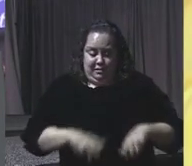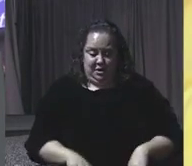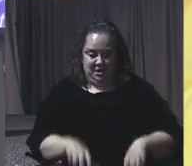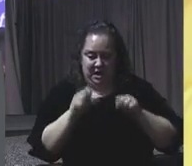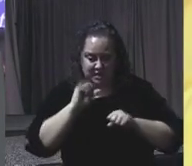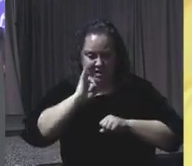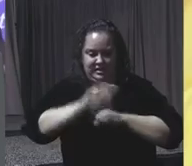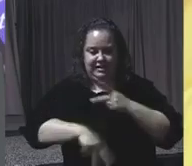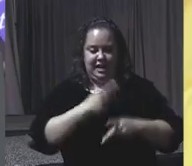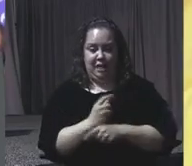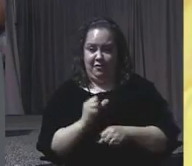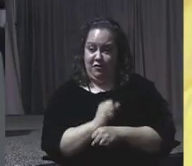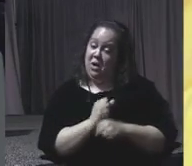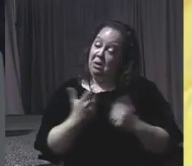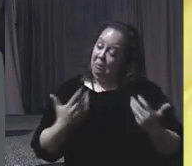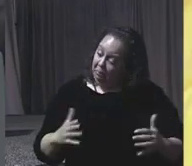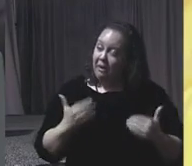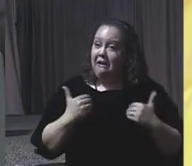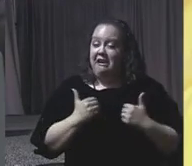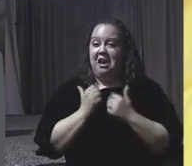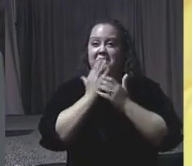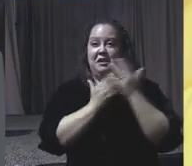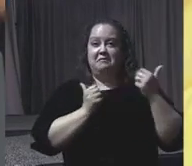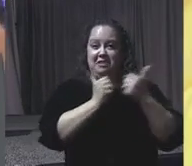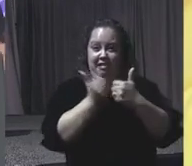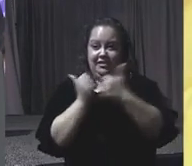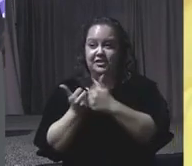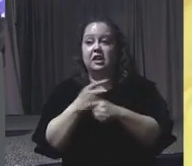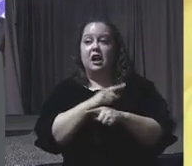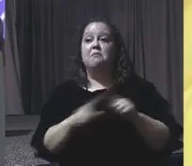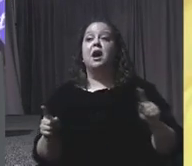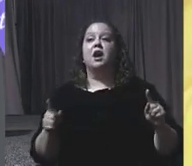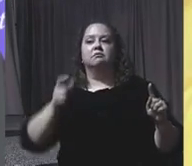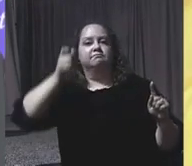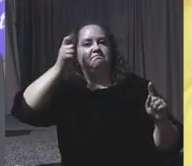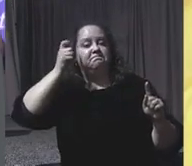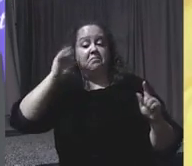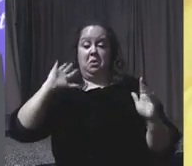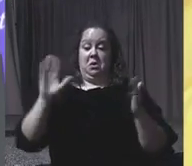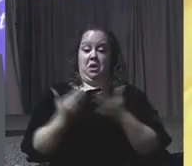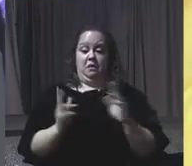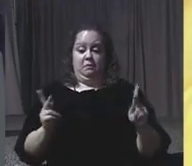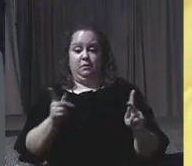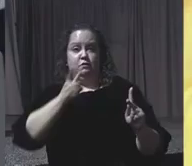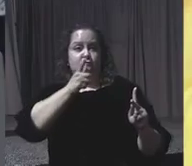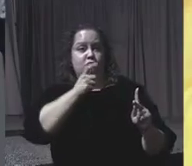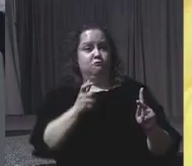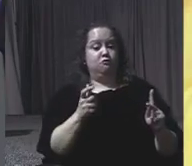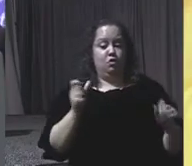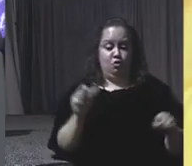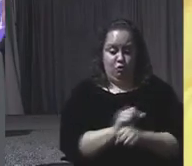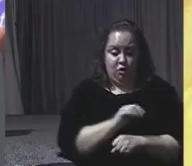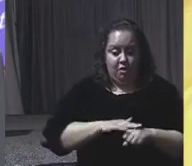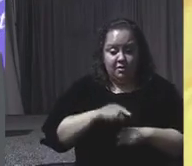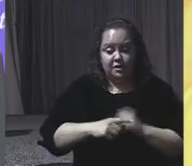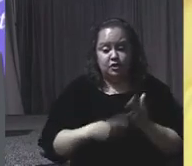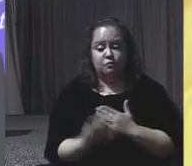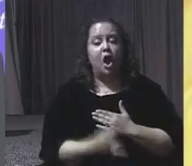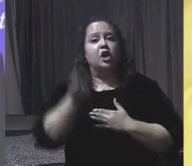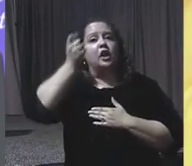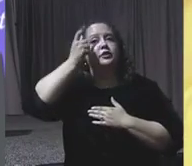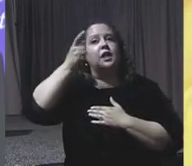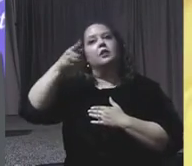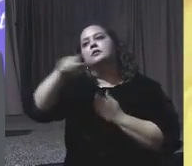and difficult moments. But what boys all who work on this project has been the support that comes from unexpected